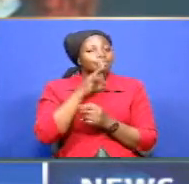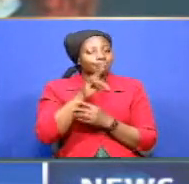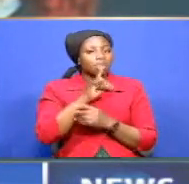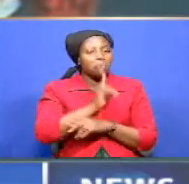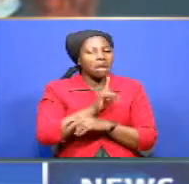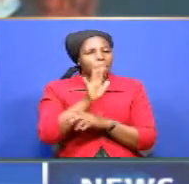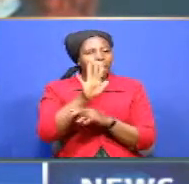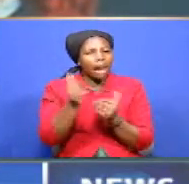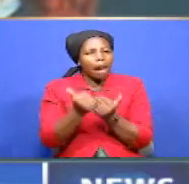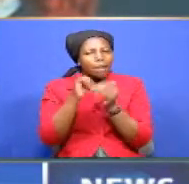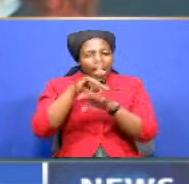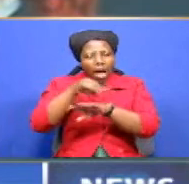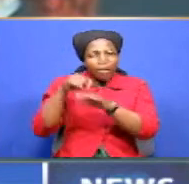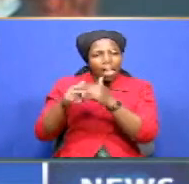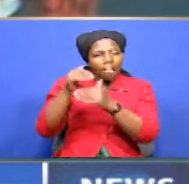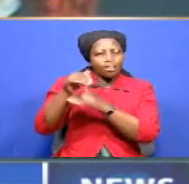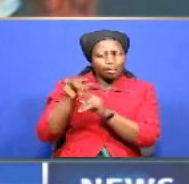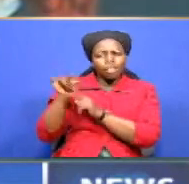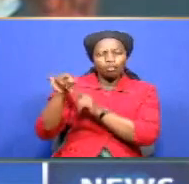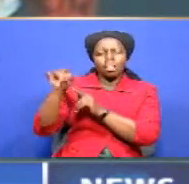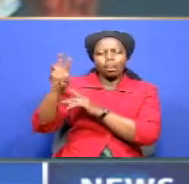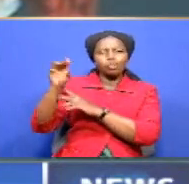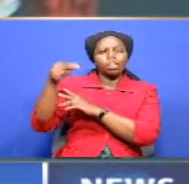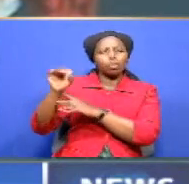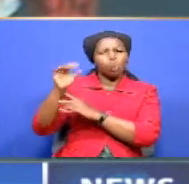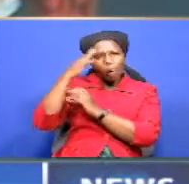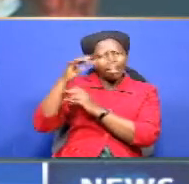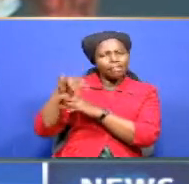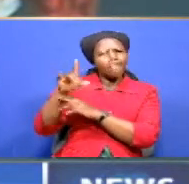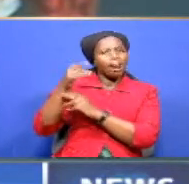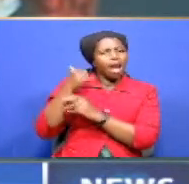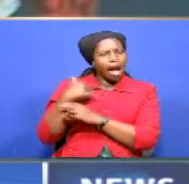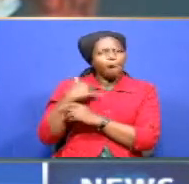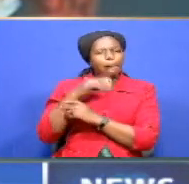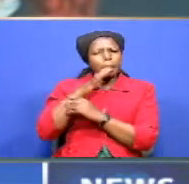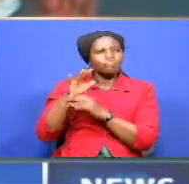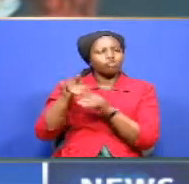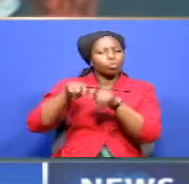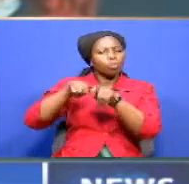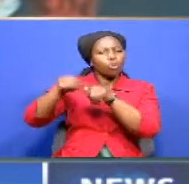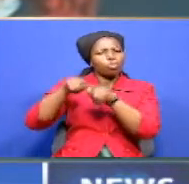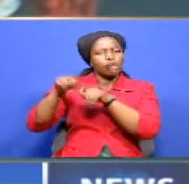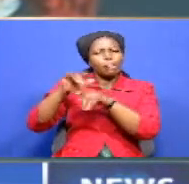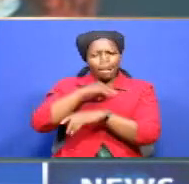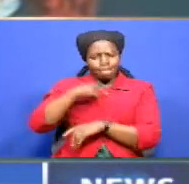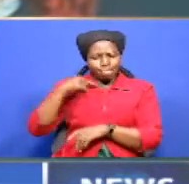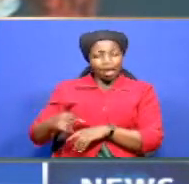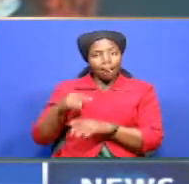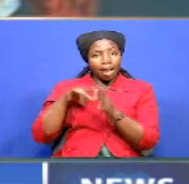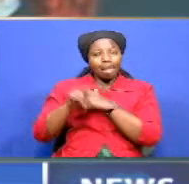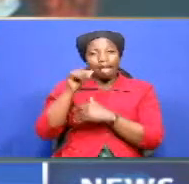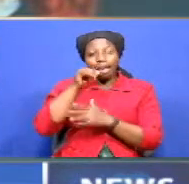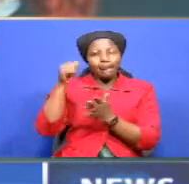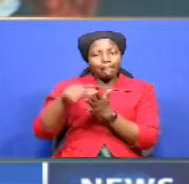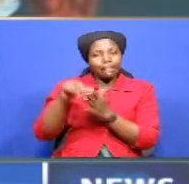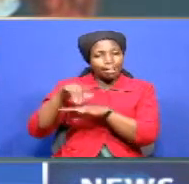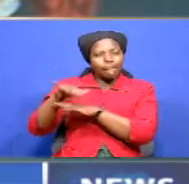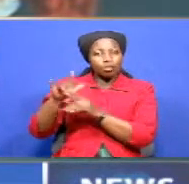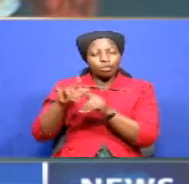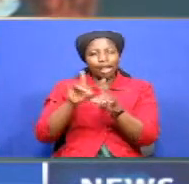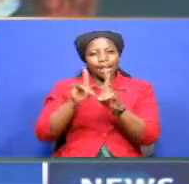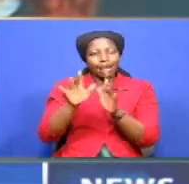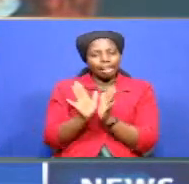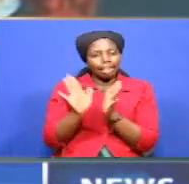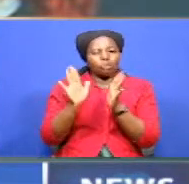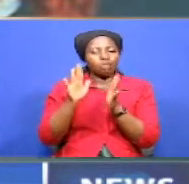hours after he accused WHO of playing to the wings of China in a letter to the agency's director general that was shared on